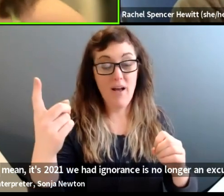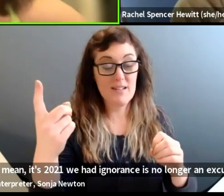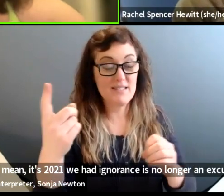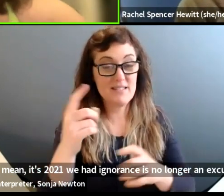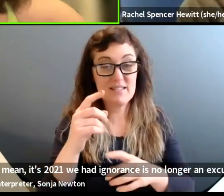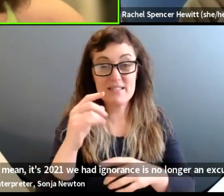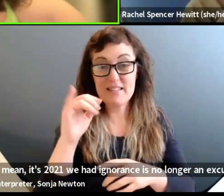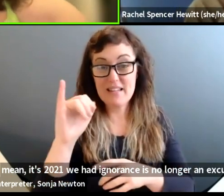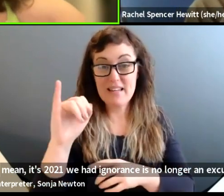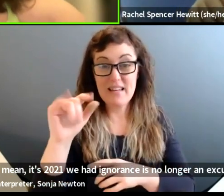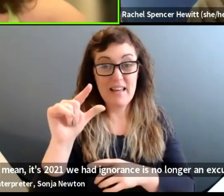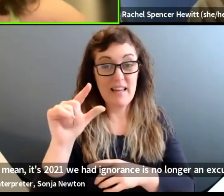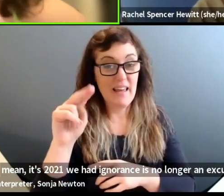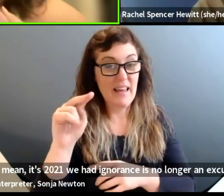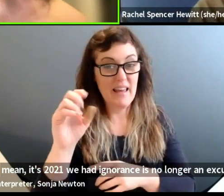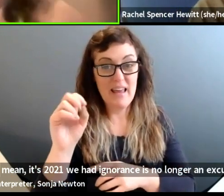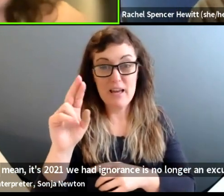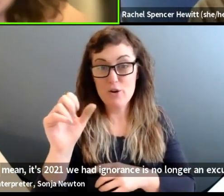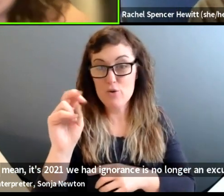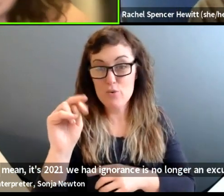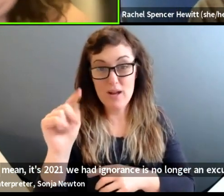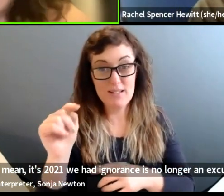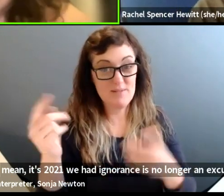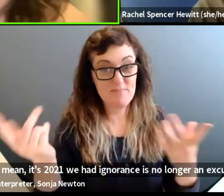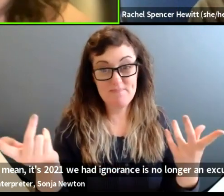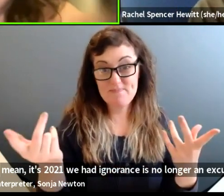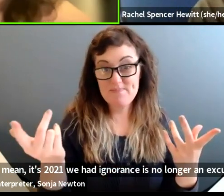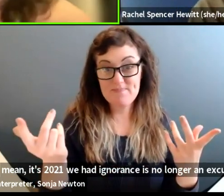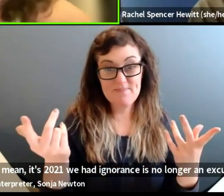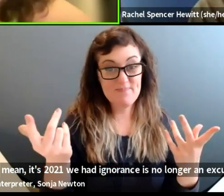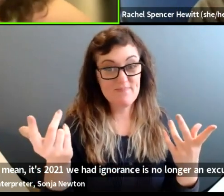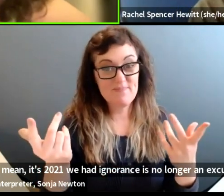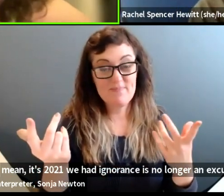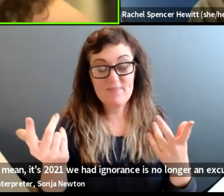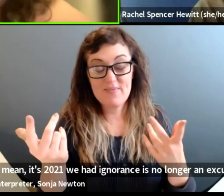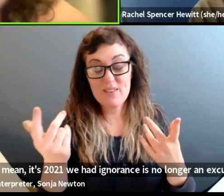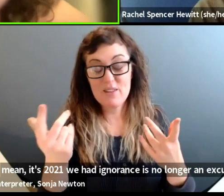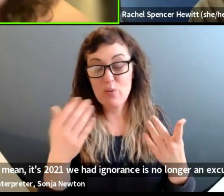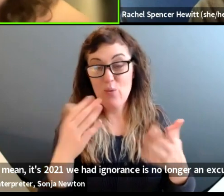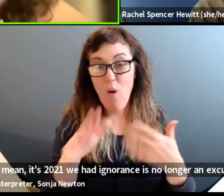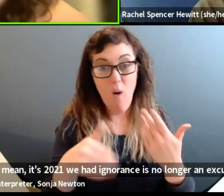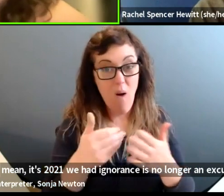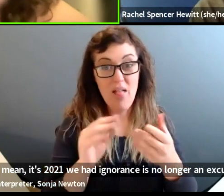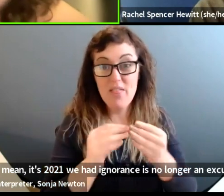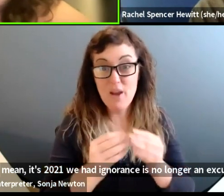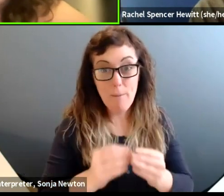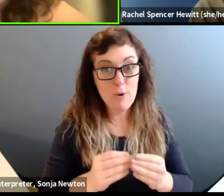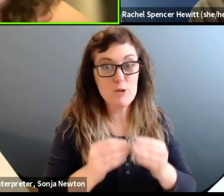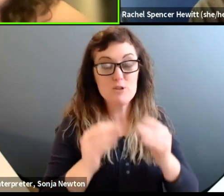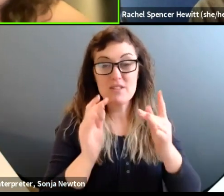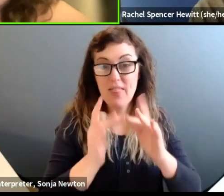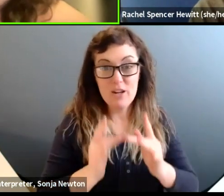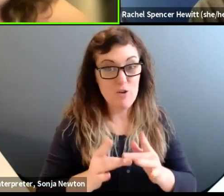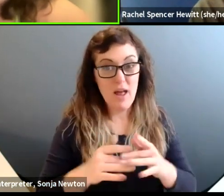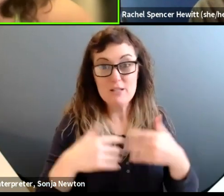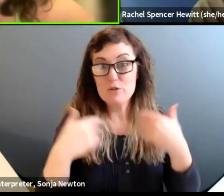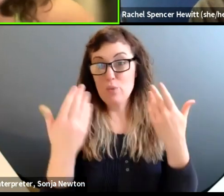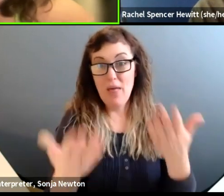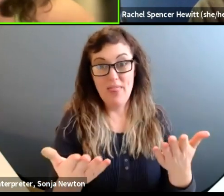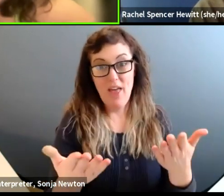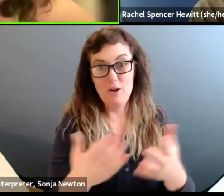at our fingertips. So I really, and I don't remember the numbers off the top of my head, but I, there were a lot of facts that I could include about,